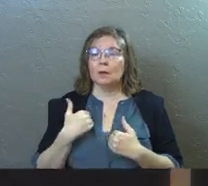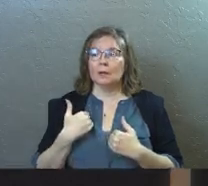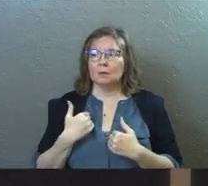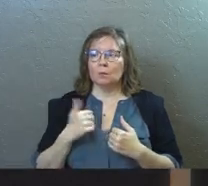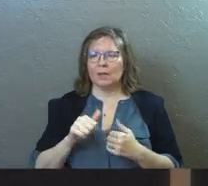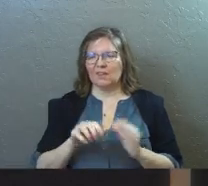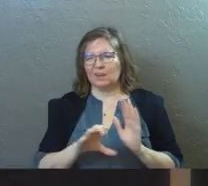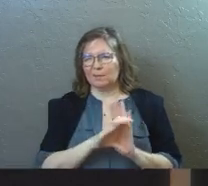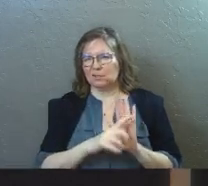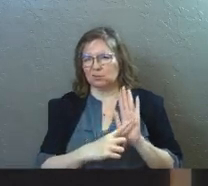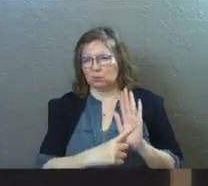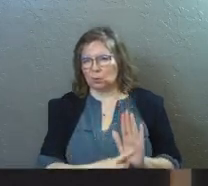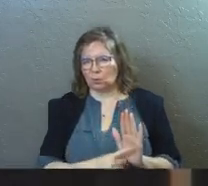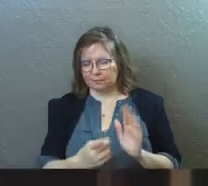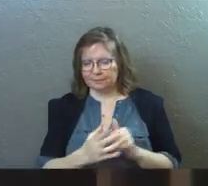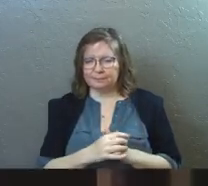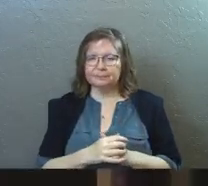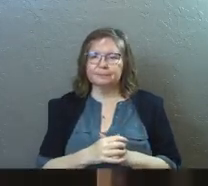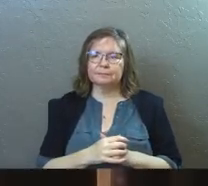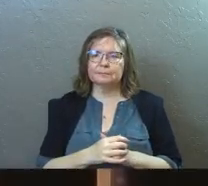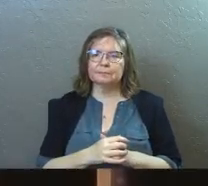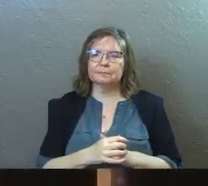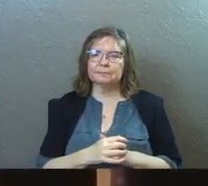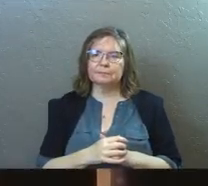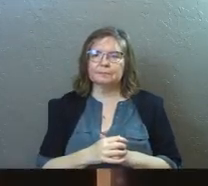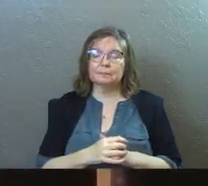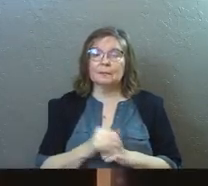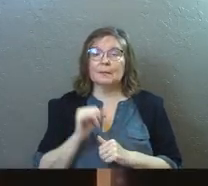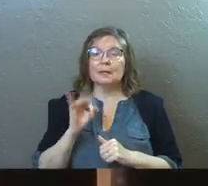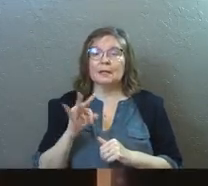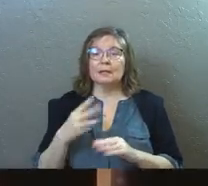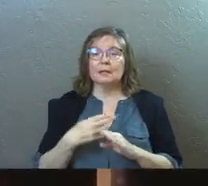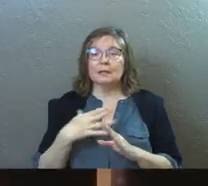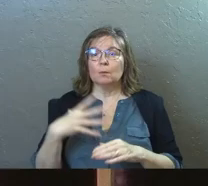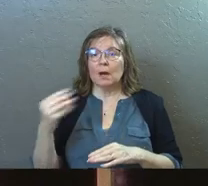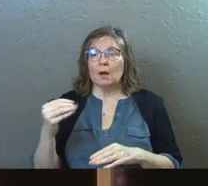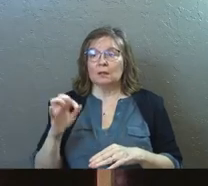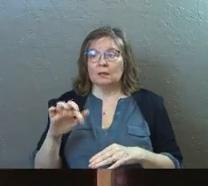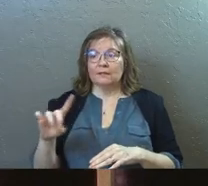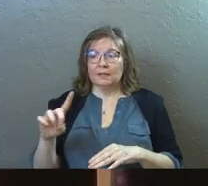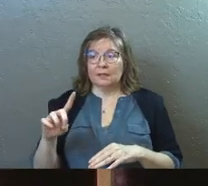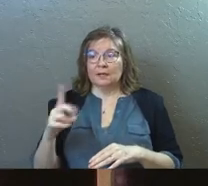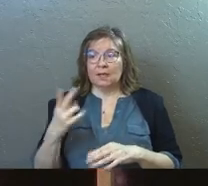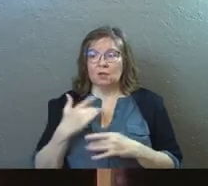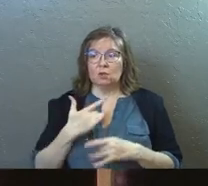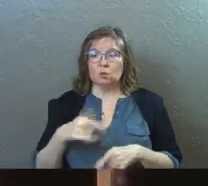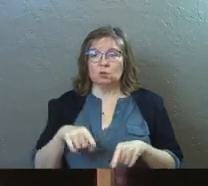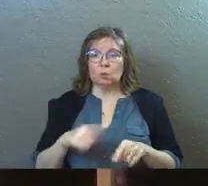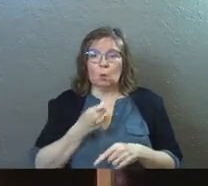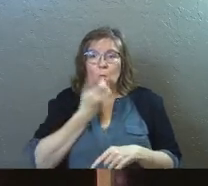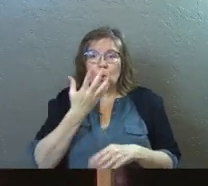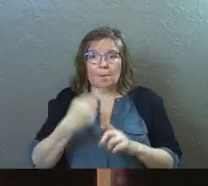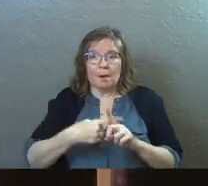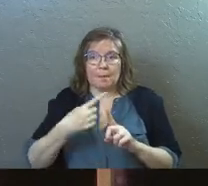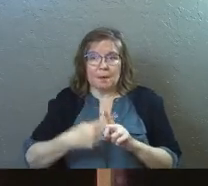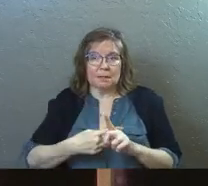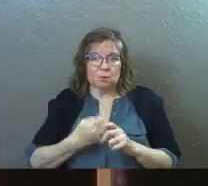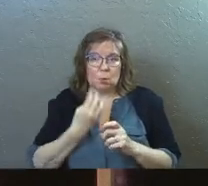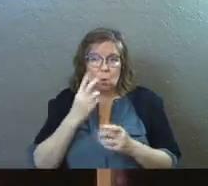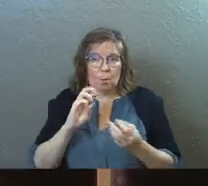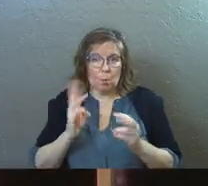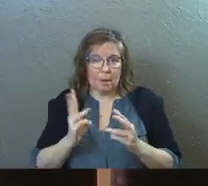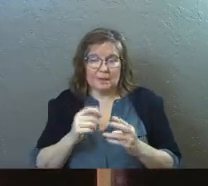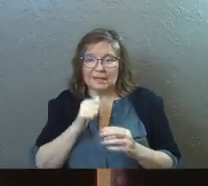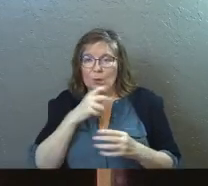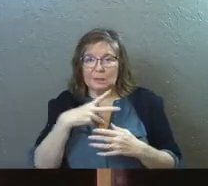would have, and we got a picture of it right here for you. If the shepherd was out in the fields, and this is usually during the warmer months in the warmer weather,